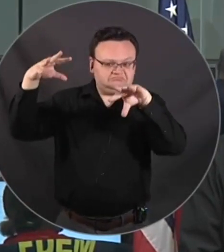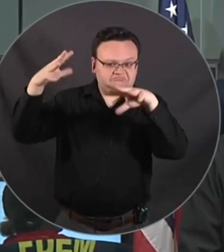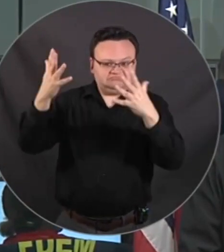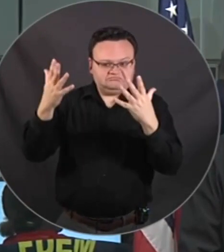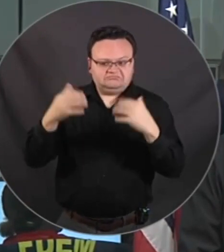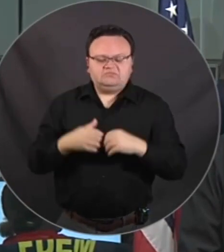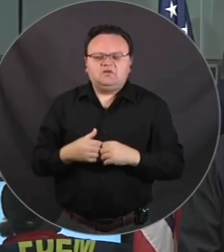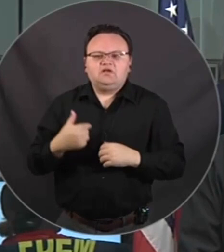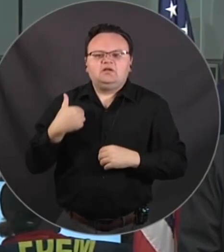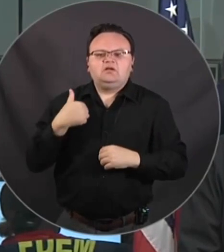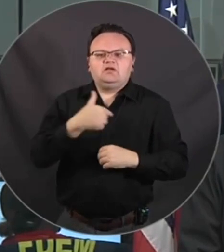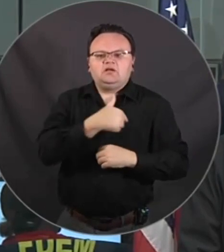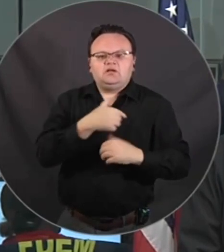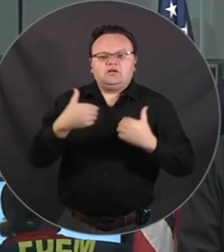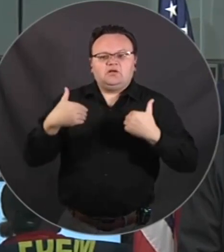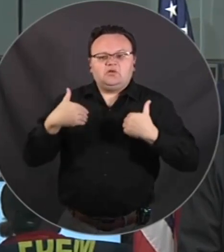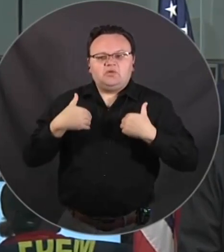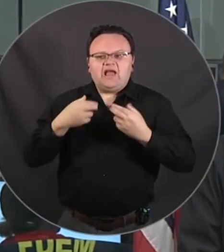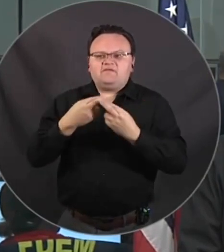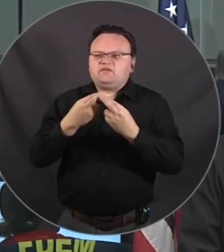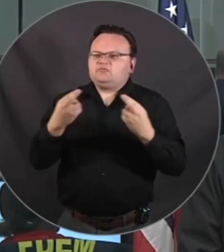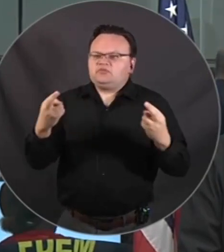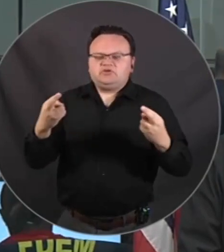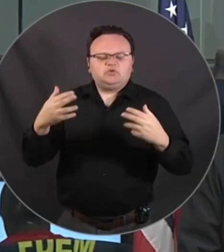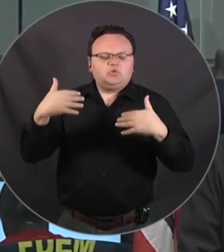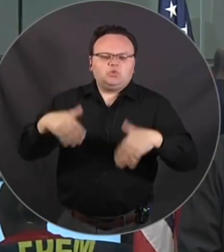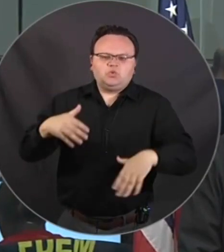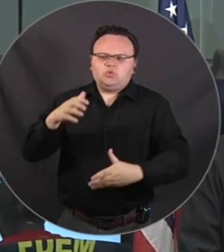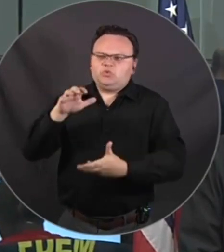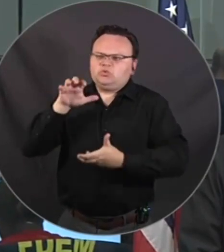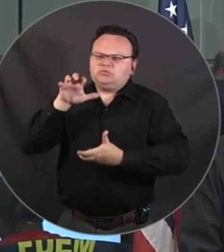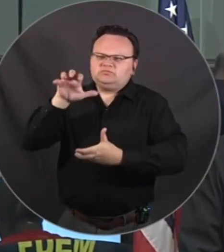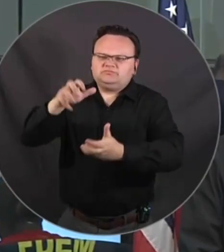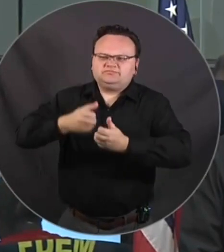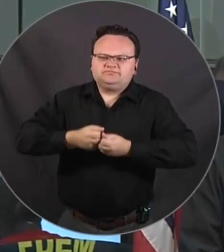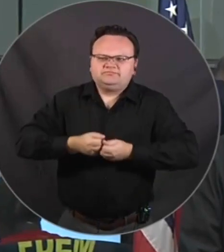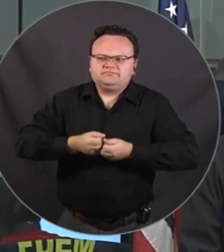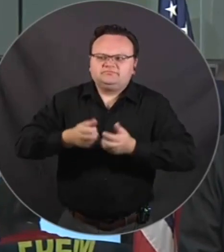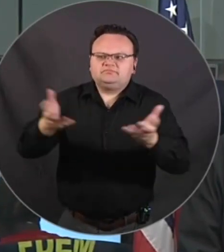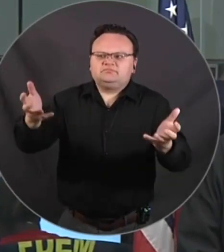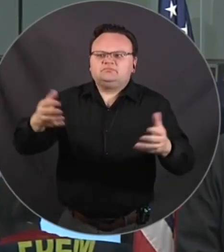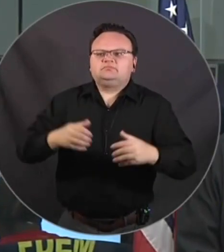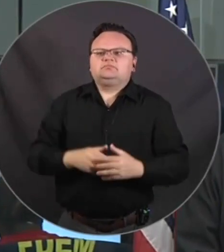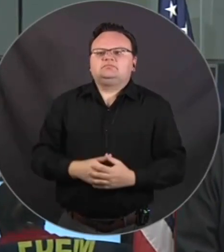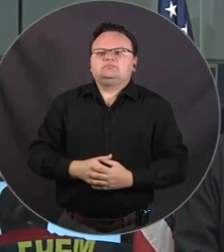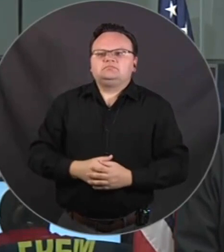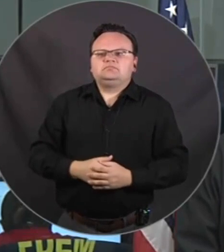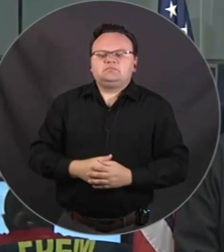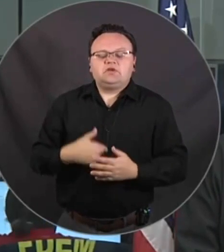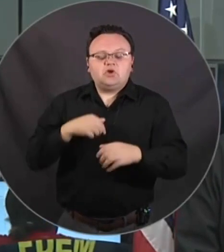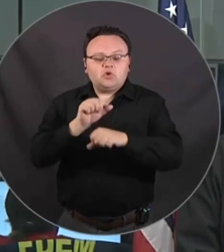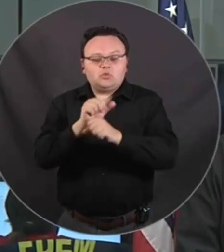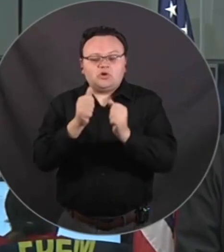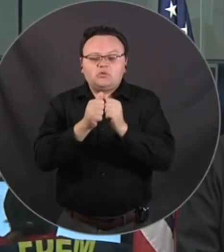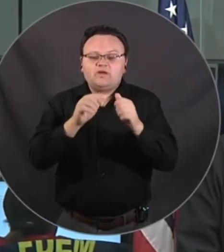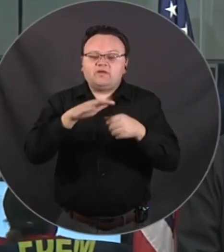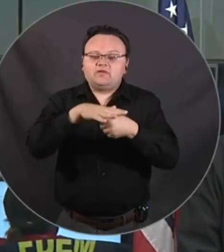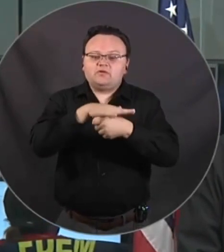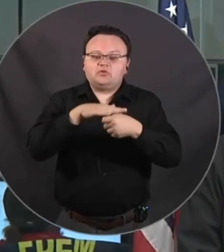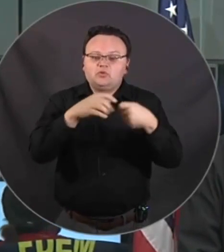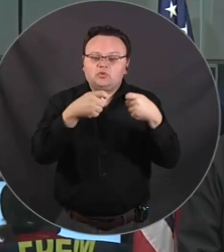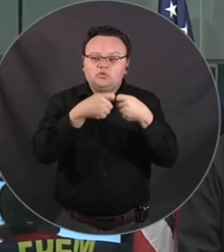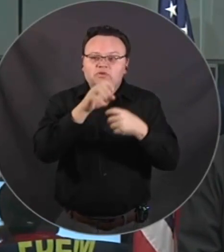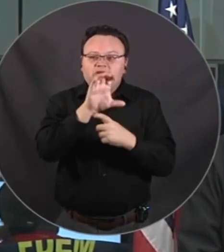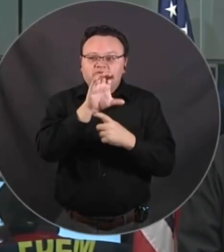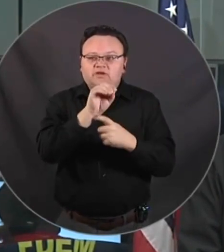available resource in there. We have talked to Duke Energy. Duke is working with the co-ops locally to make sure